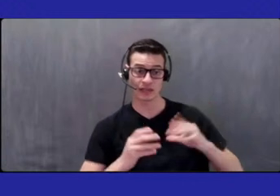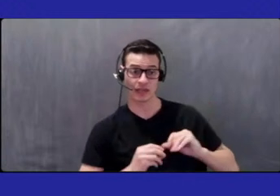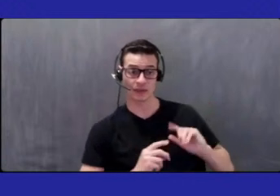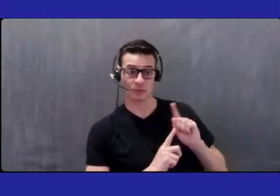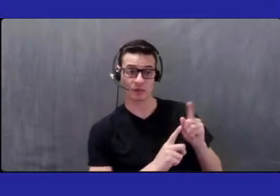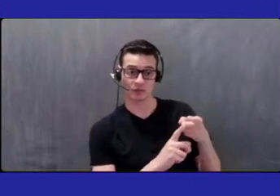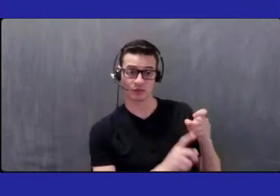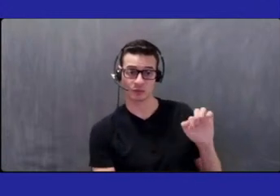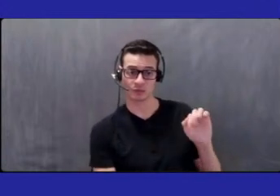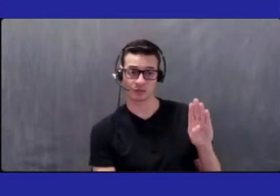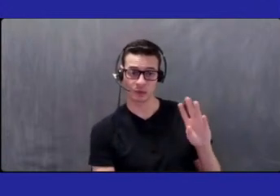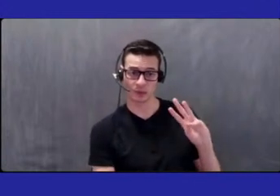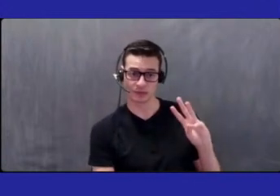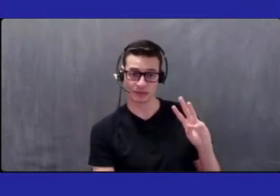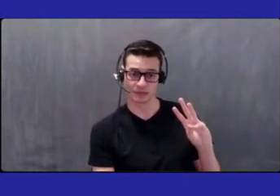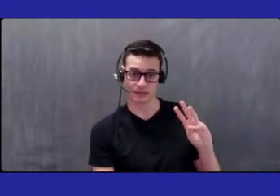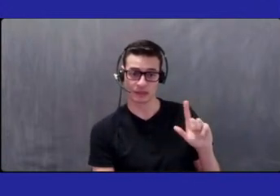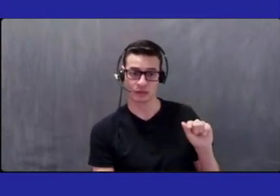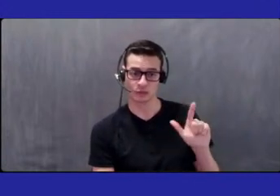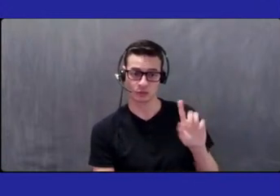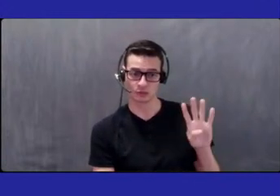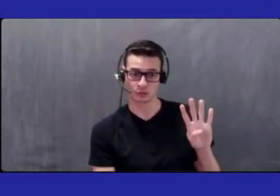2024 meeting.